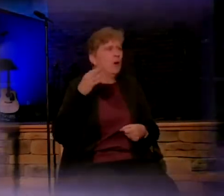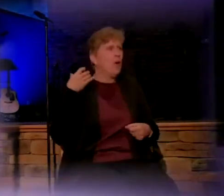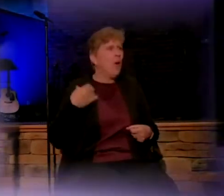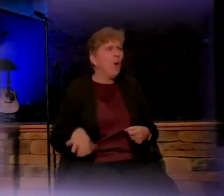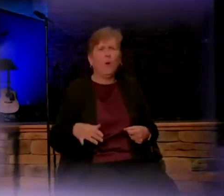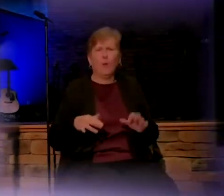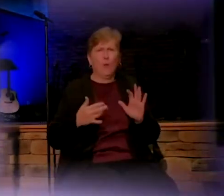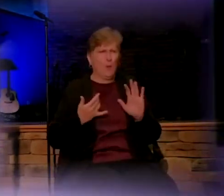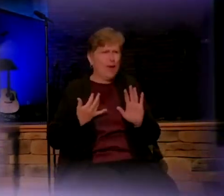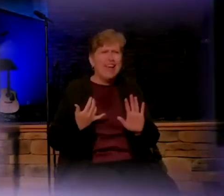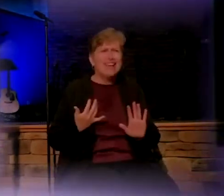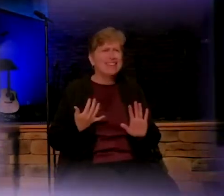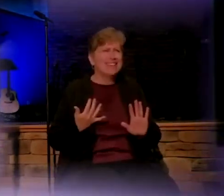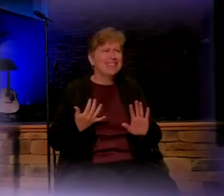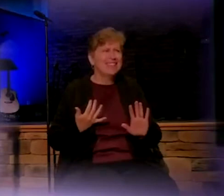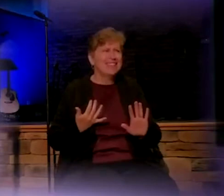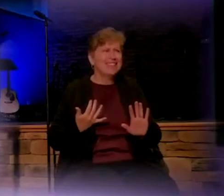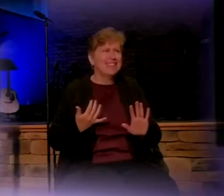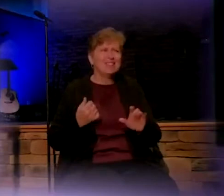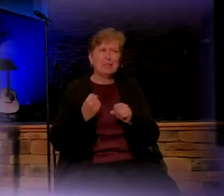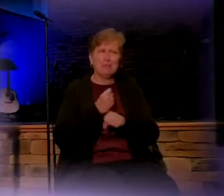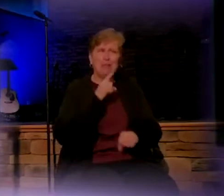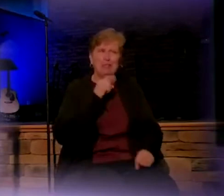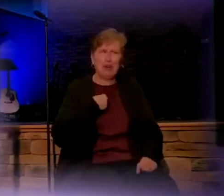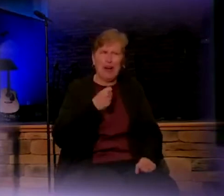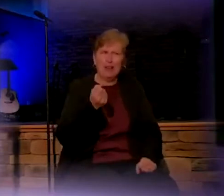Wait, that makes her a virgin.